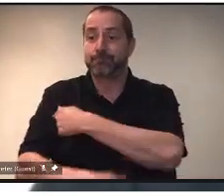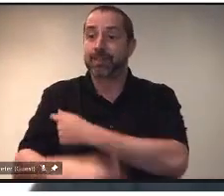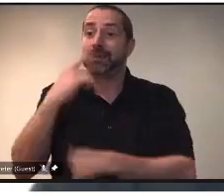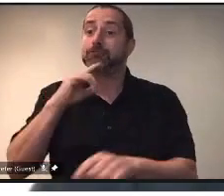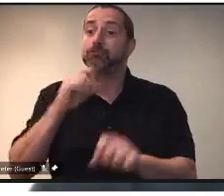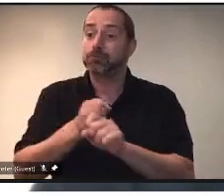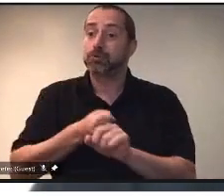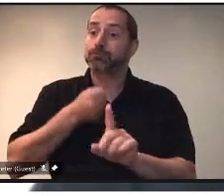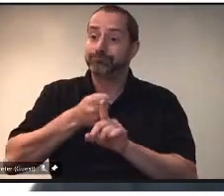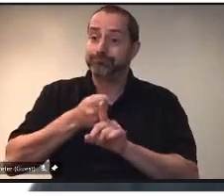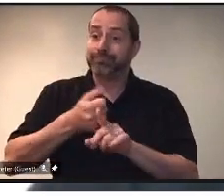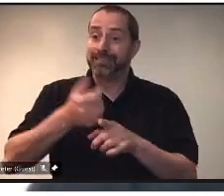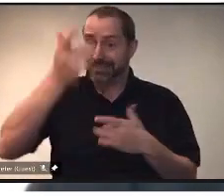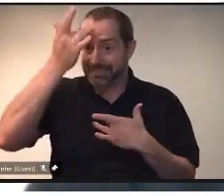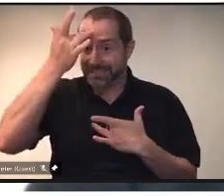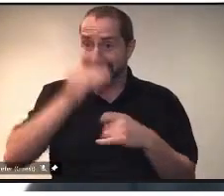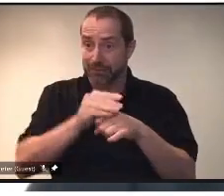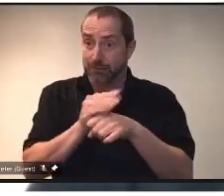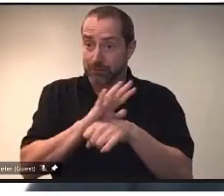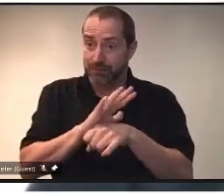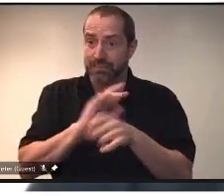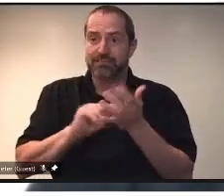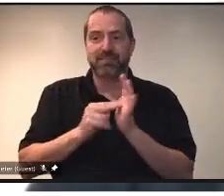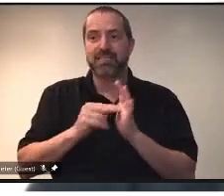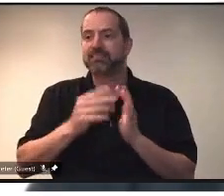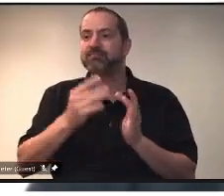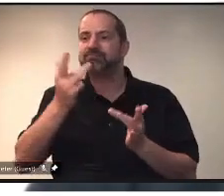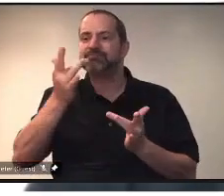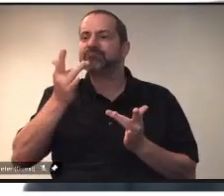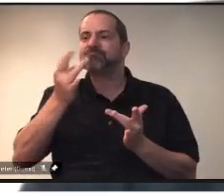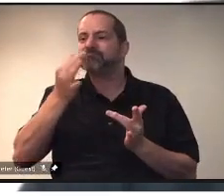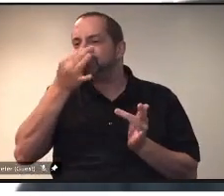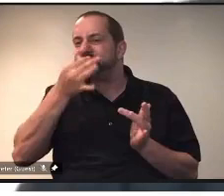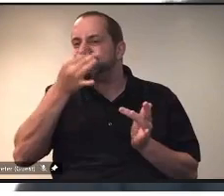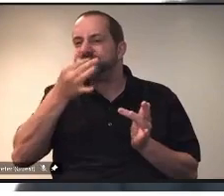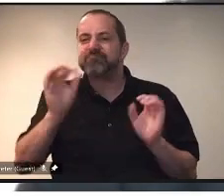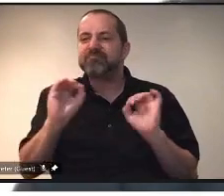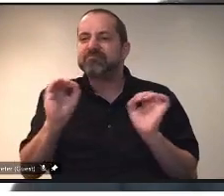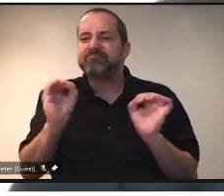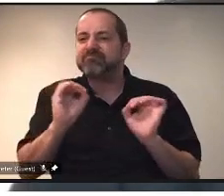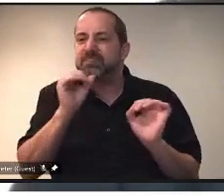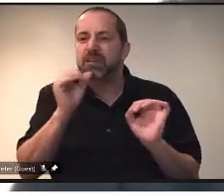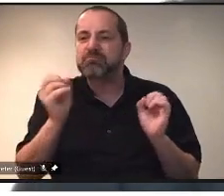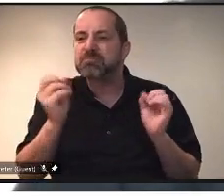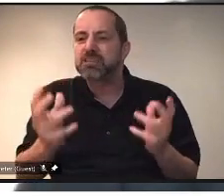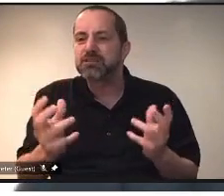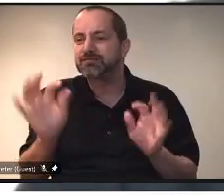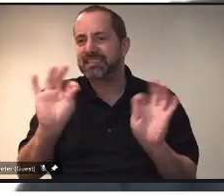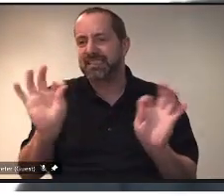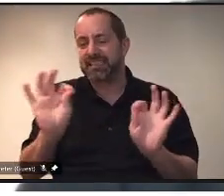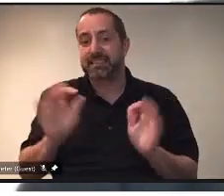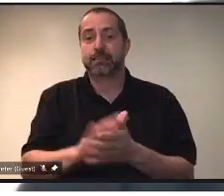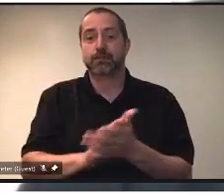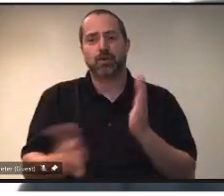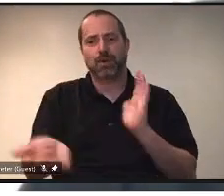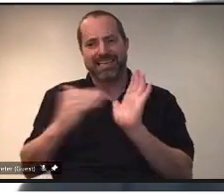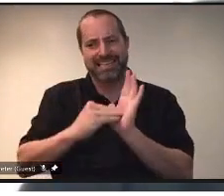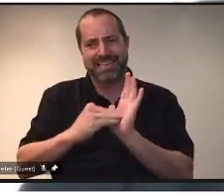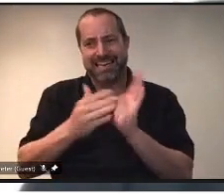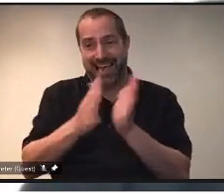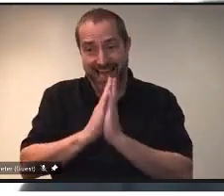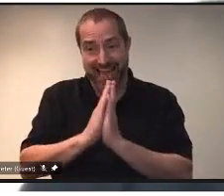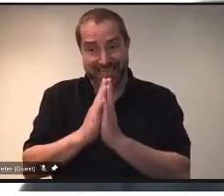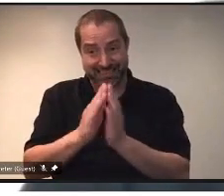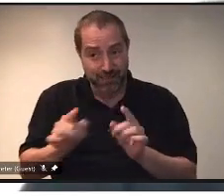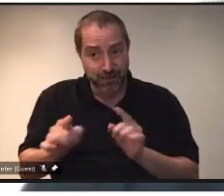symptoms at all if you are fully vaccinated. So once again, I would just ask everyone to